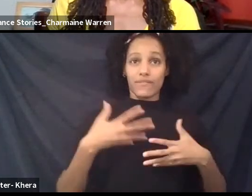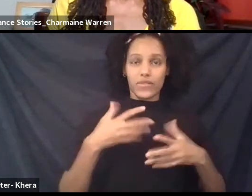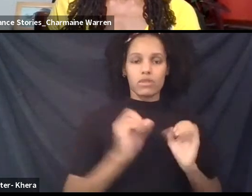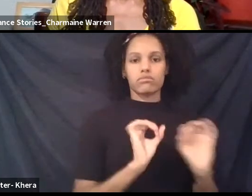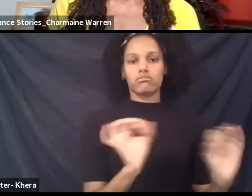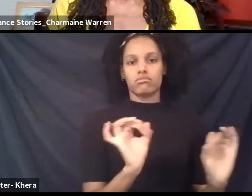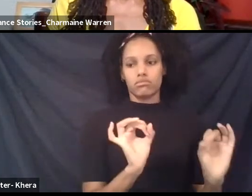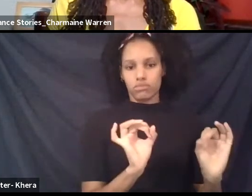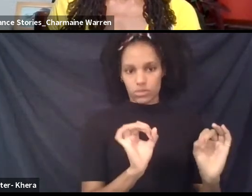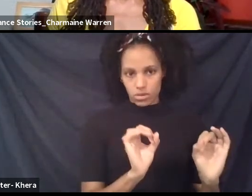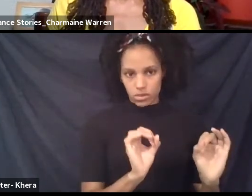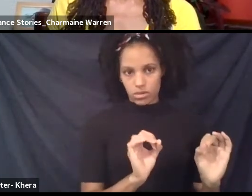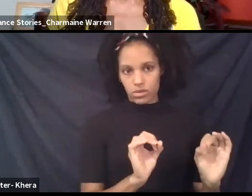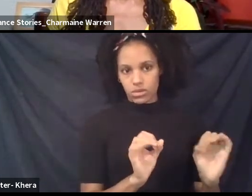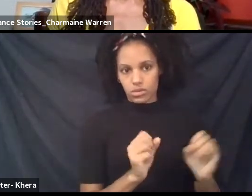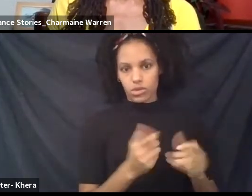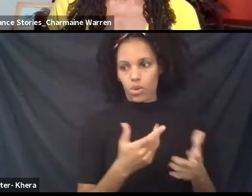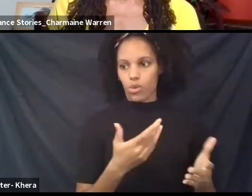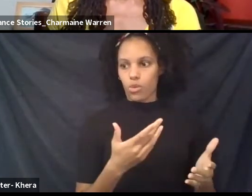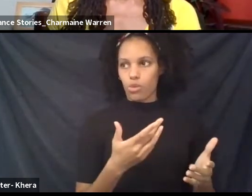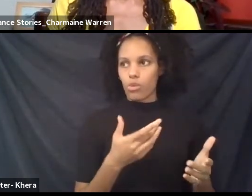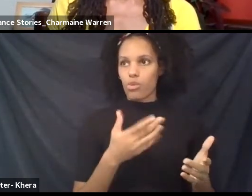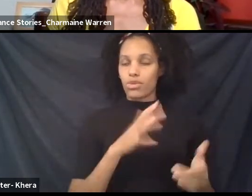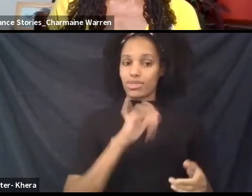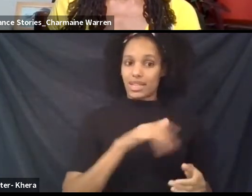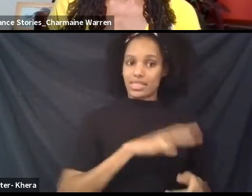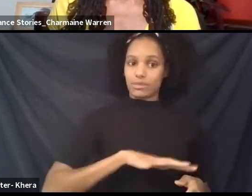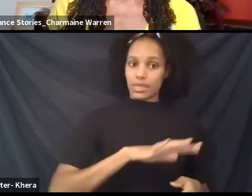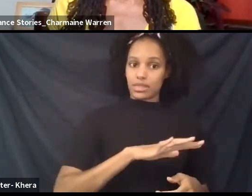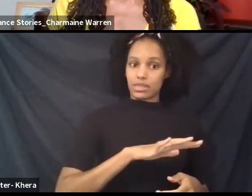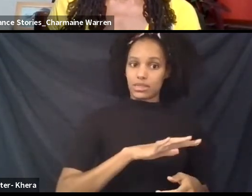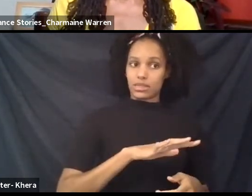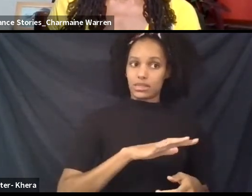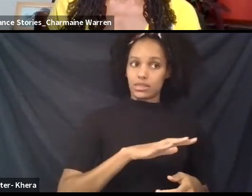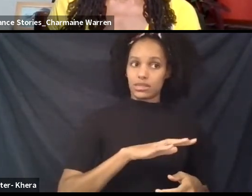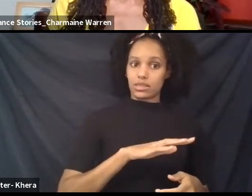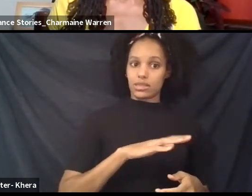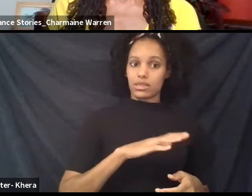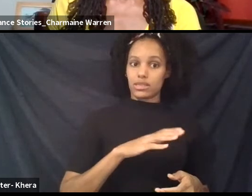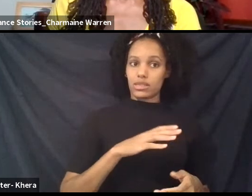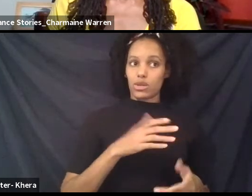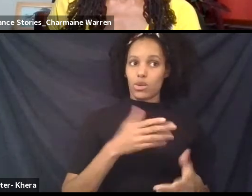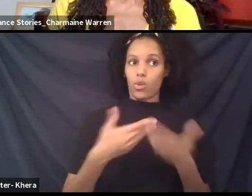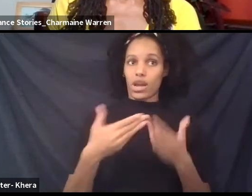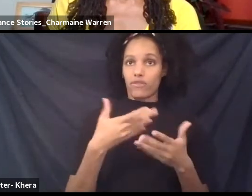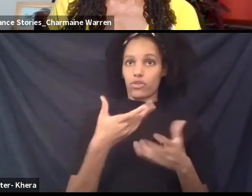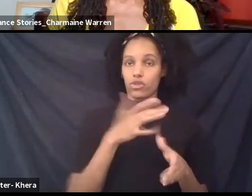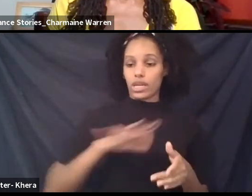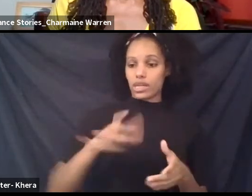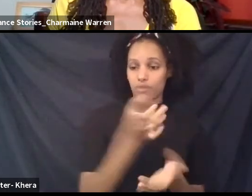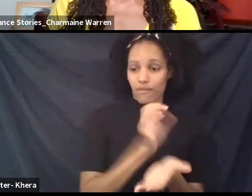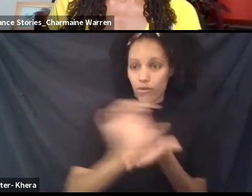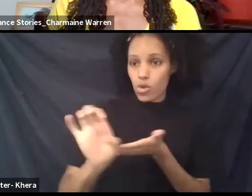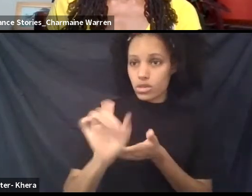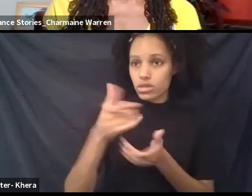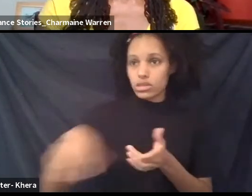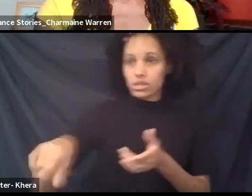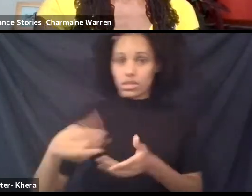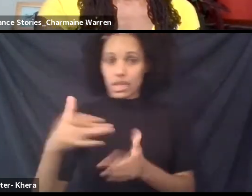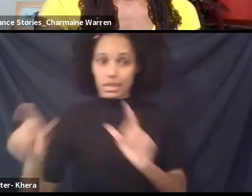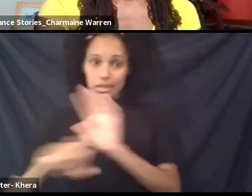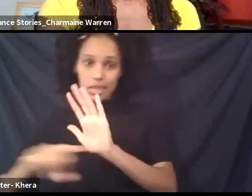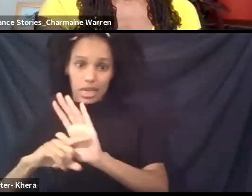that wherever I get, if, whatever I feel myself propelled into whatever space I'm propelled into, wherever that is